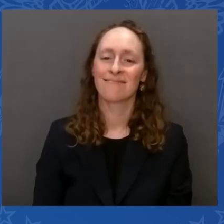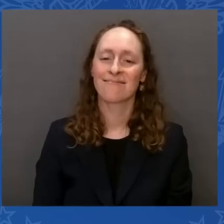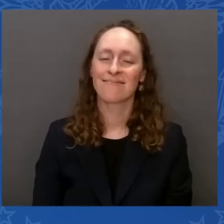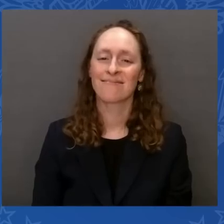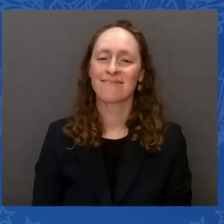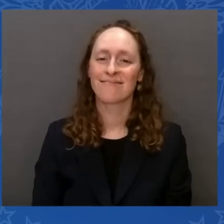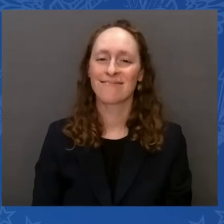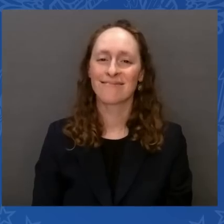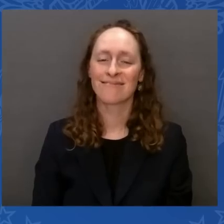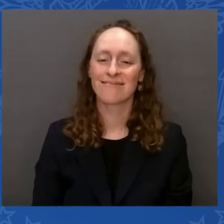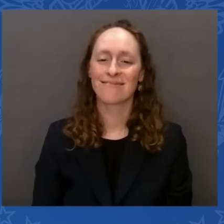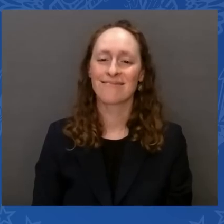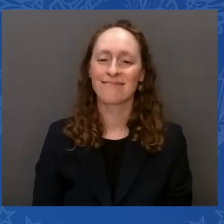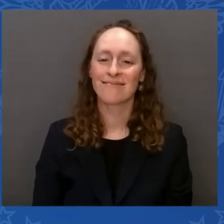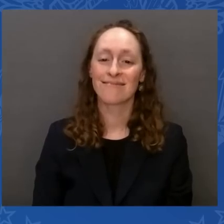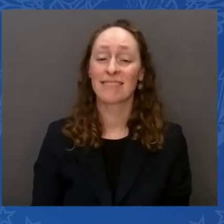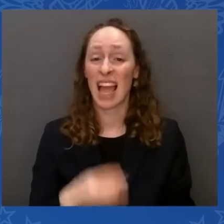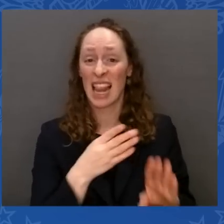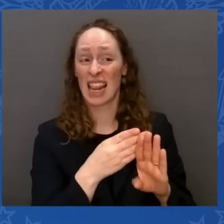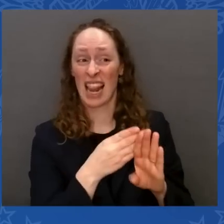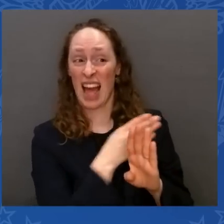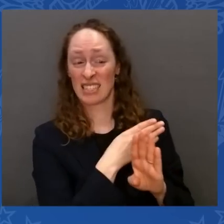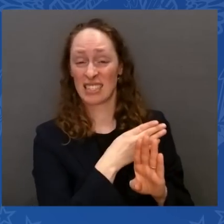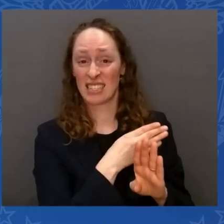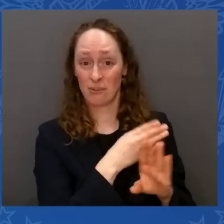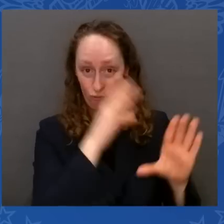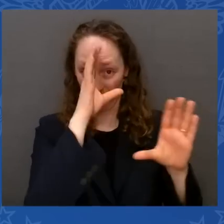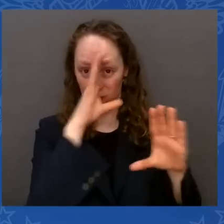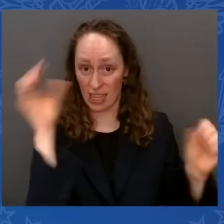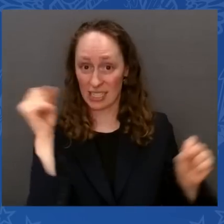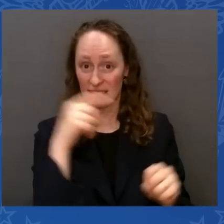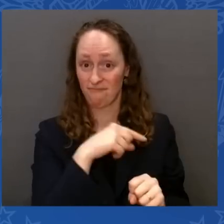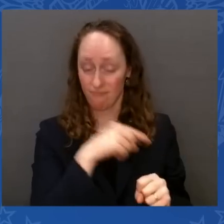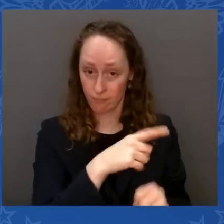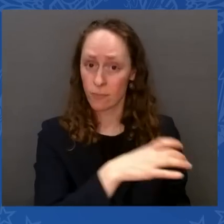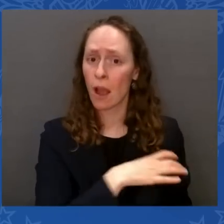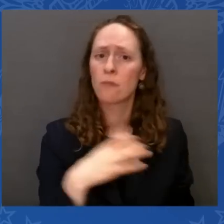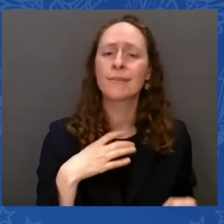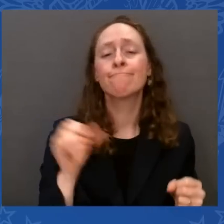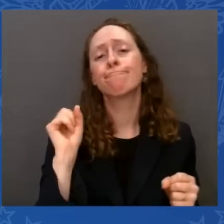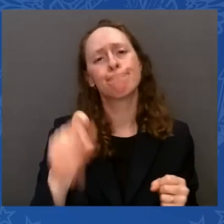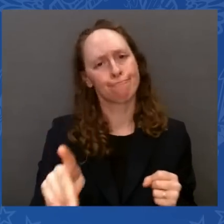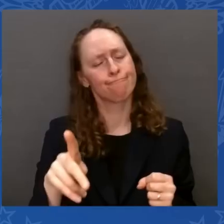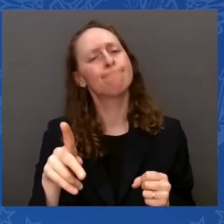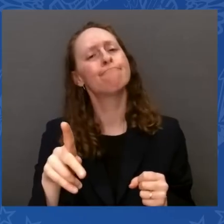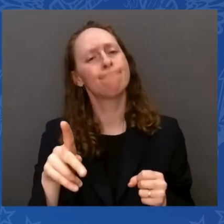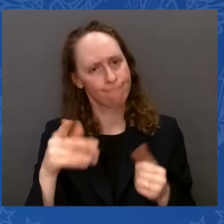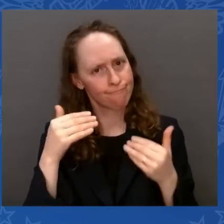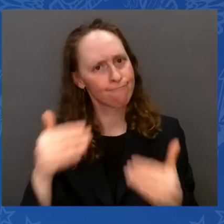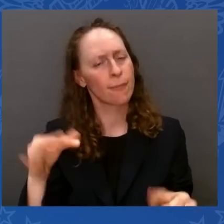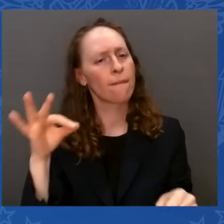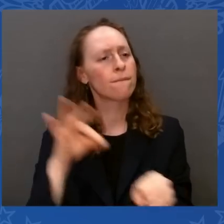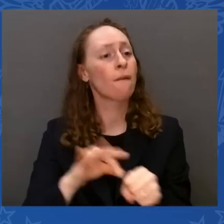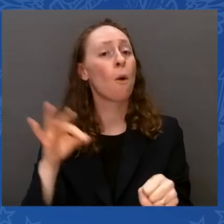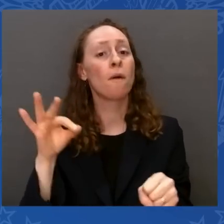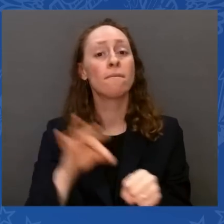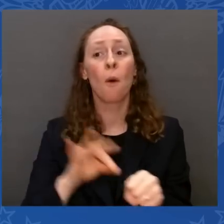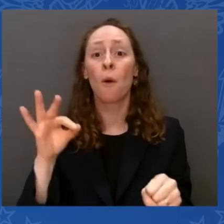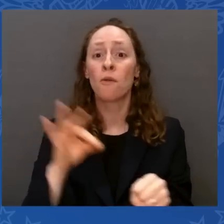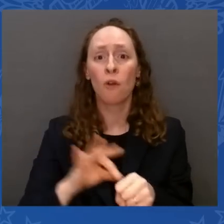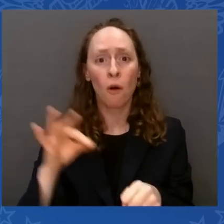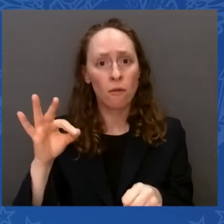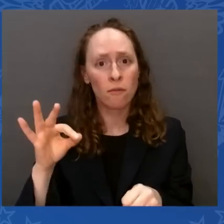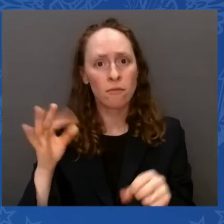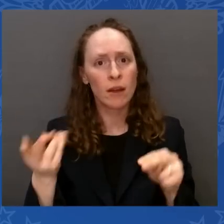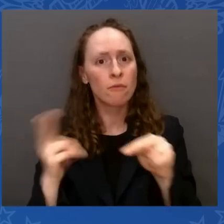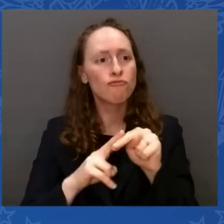times to keep paying America's bills without preconditions and without a crisis. They paid America's bills